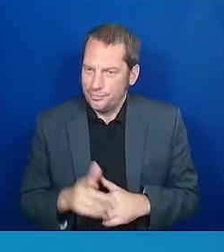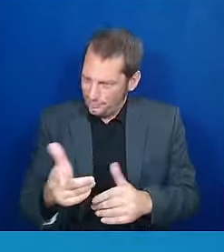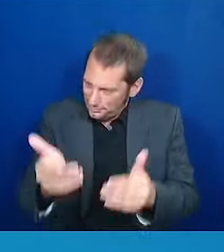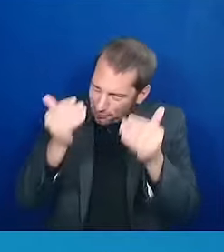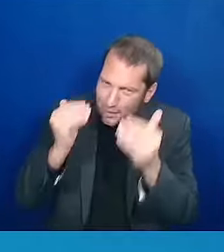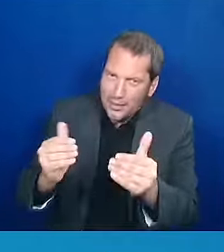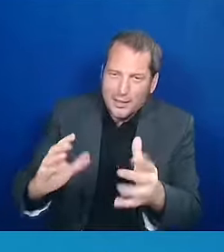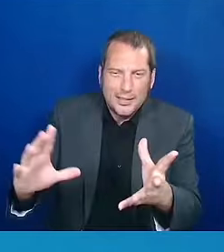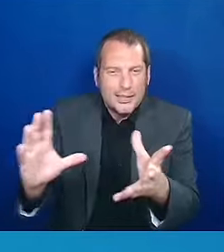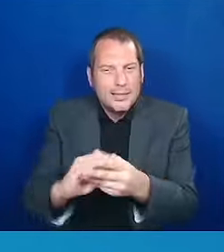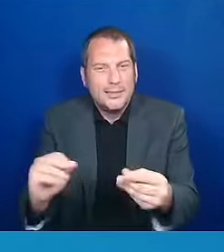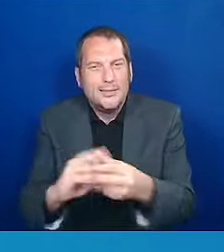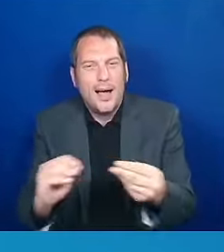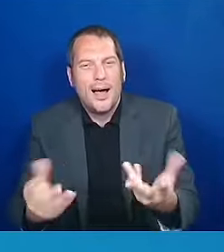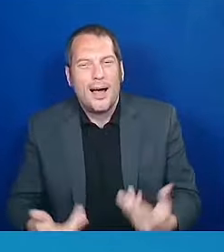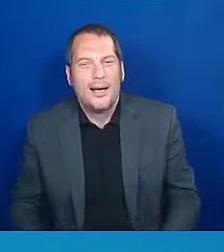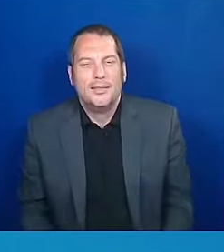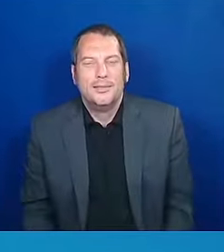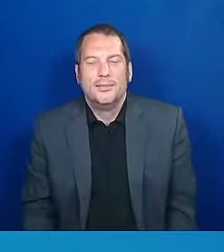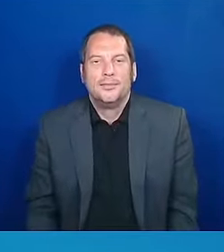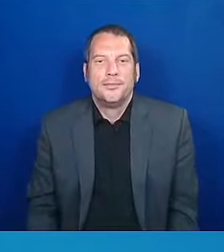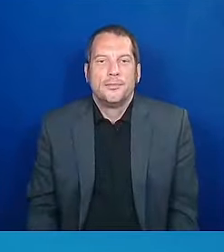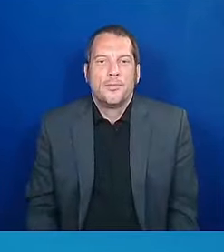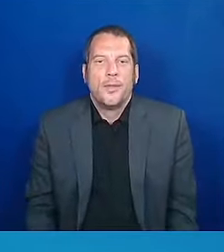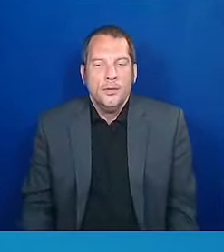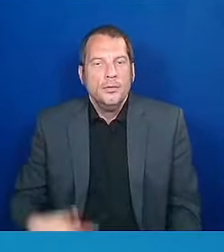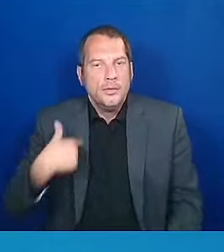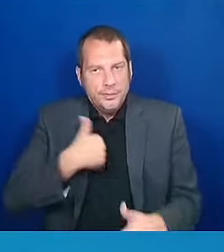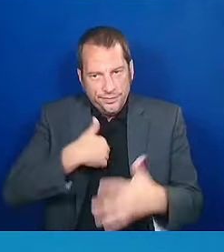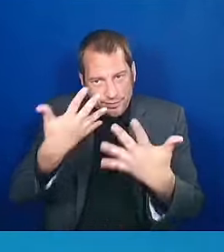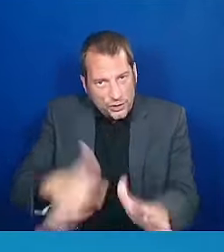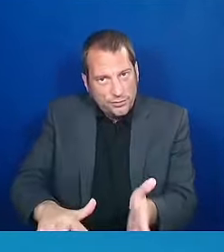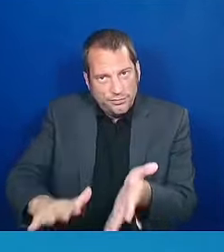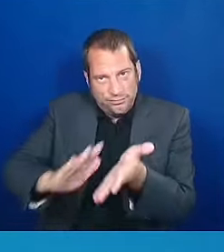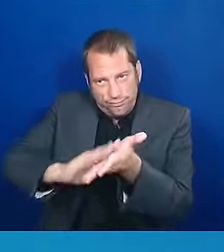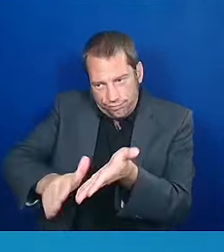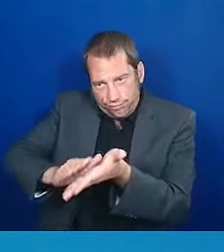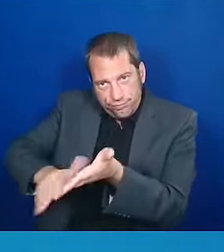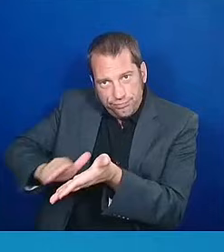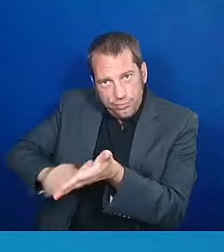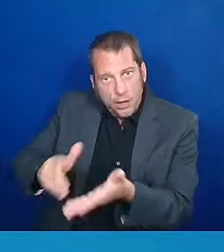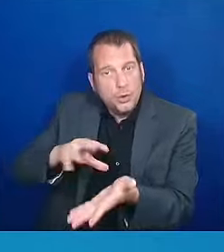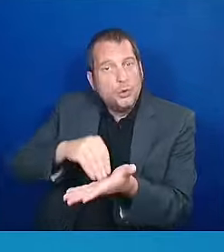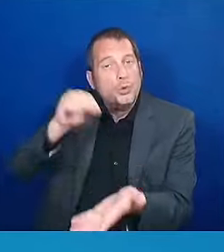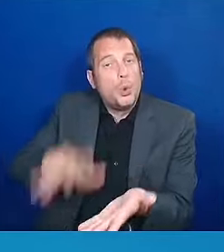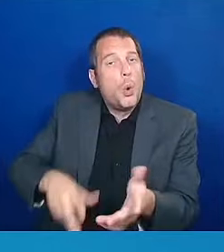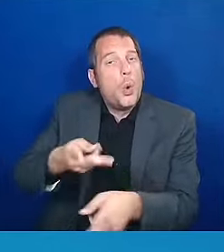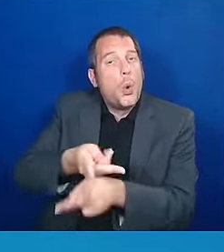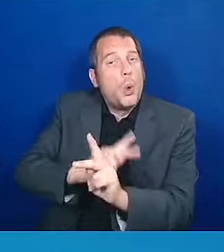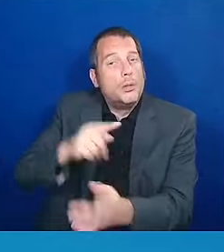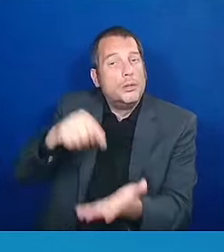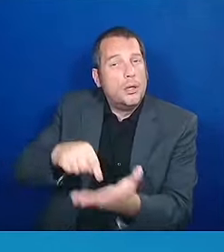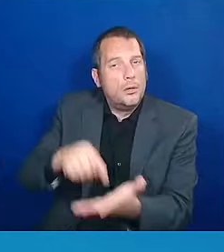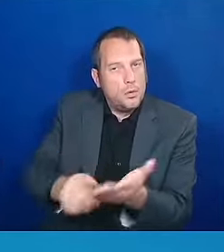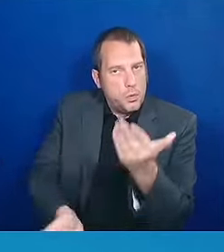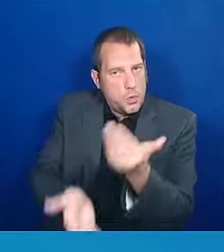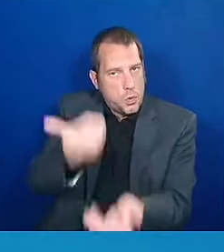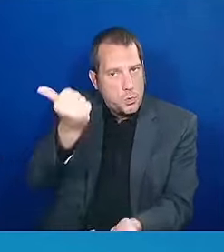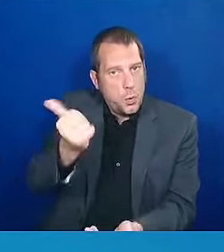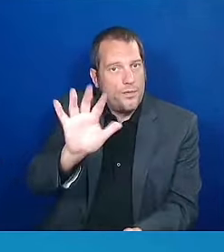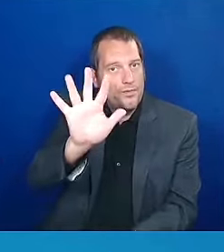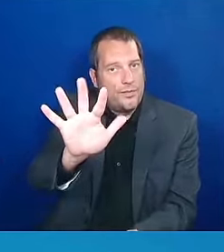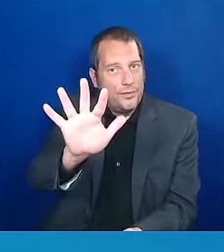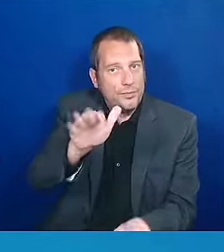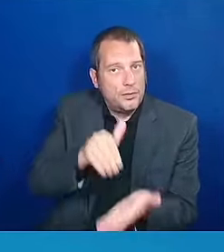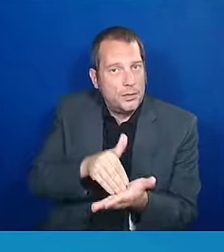And we have forgiven debt for nearly 5 million people so far and twice as much for our public servants, including